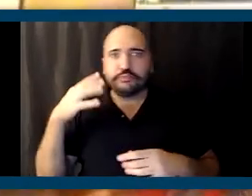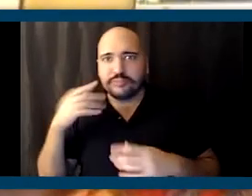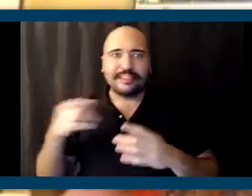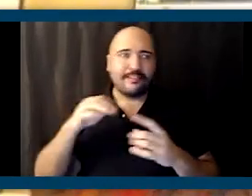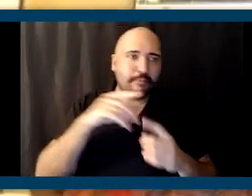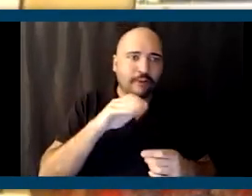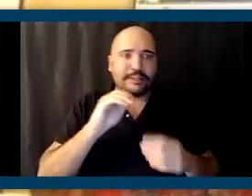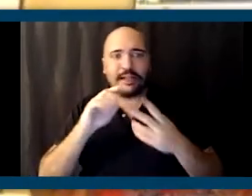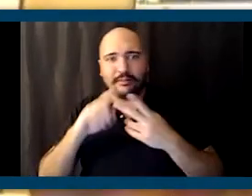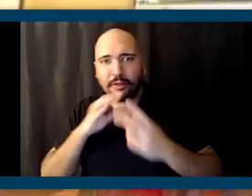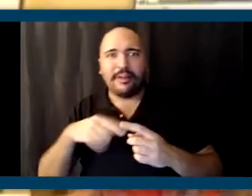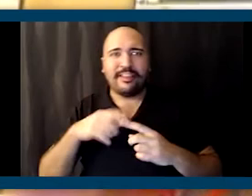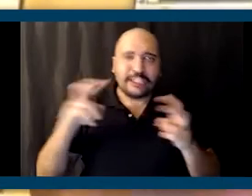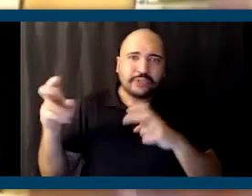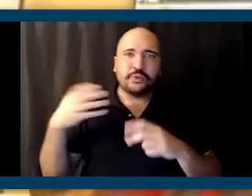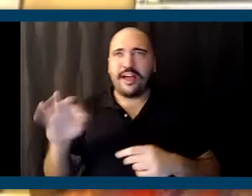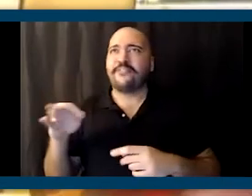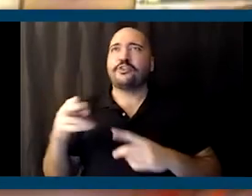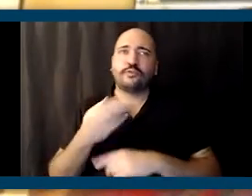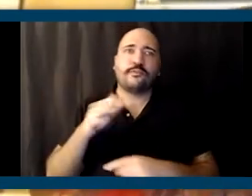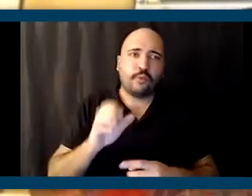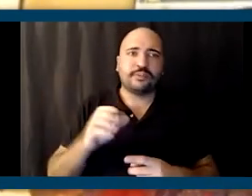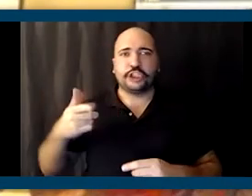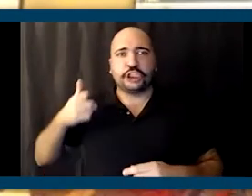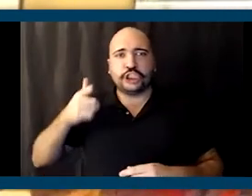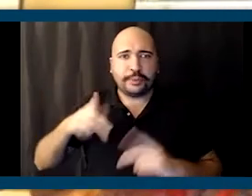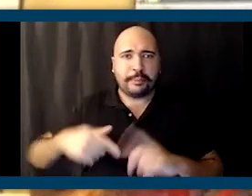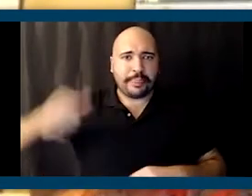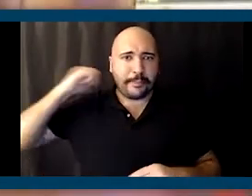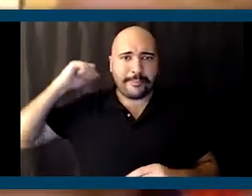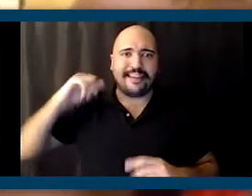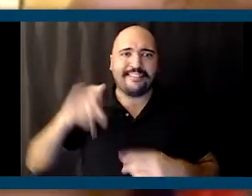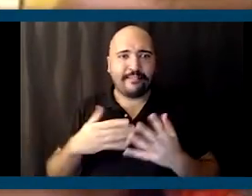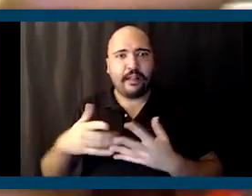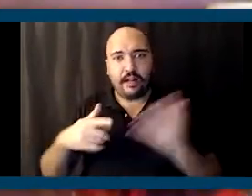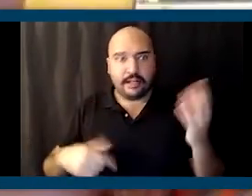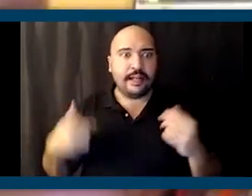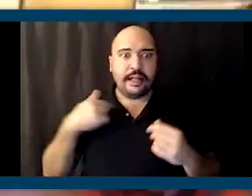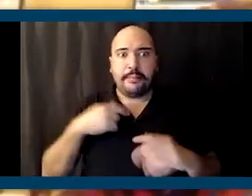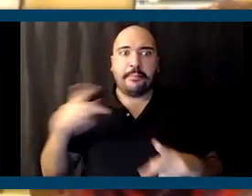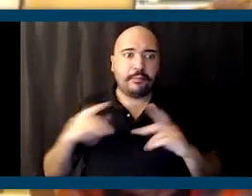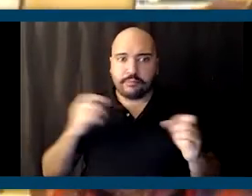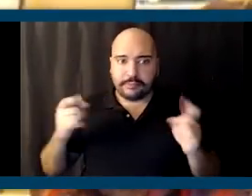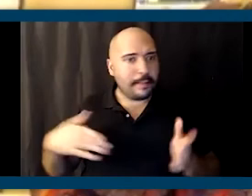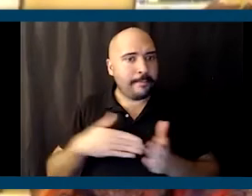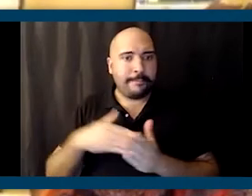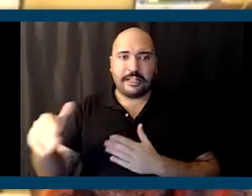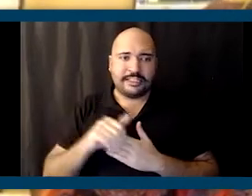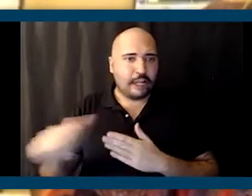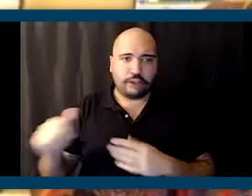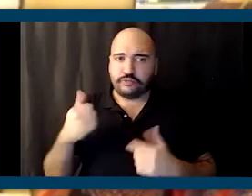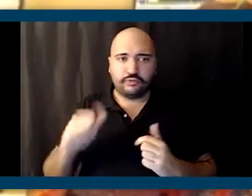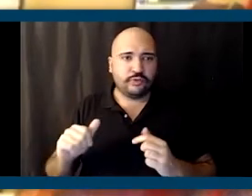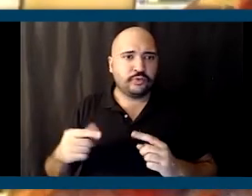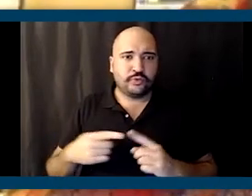this issue of the use of force and shooting people in the back and all that other kind of stuff. And I had folks who spent a million dollars trying to